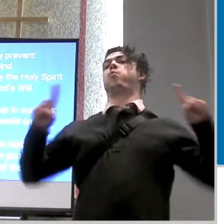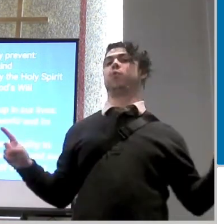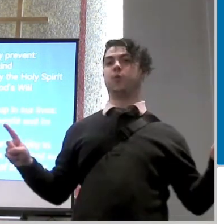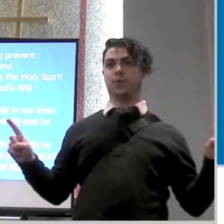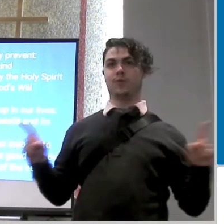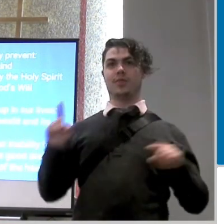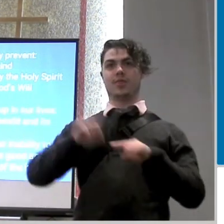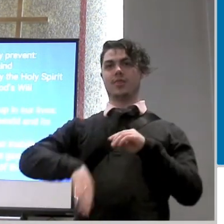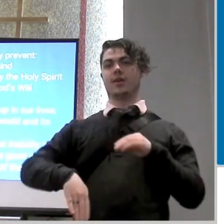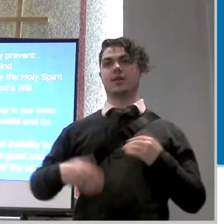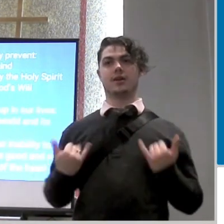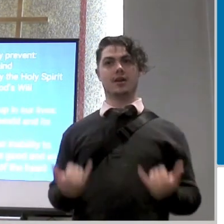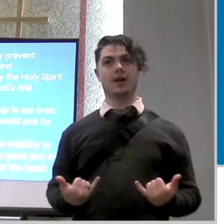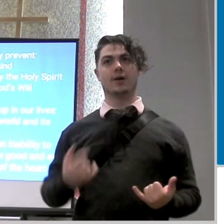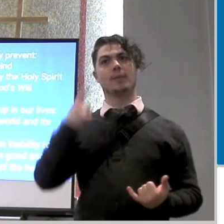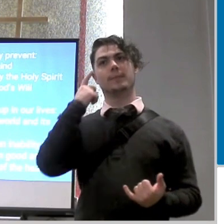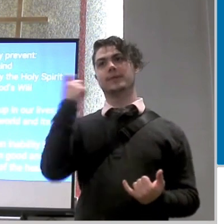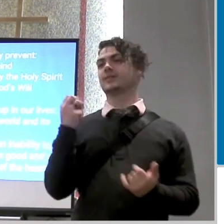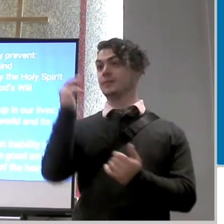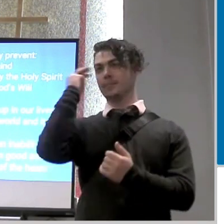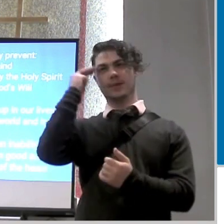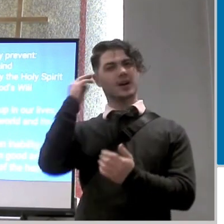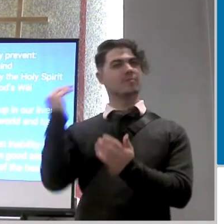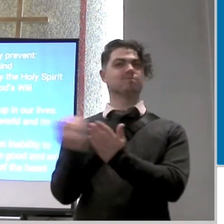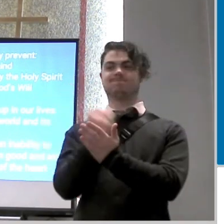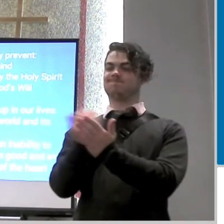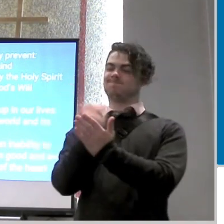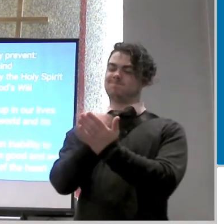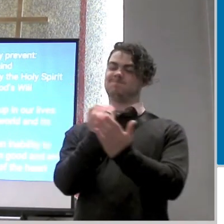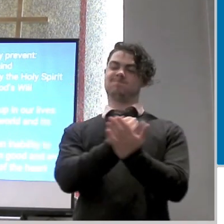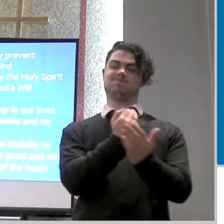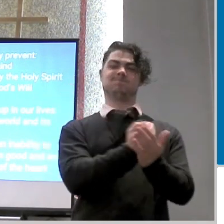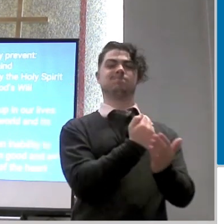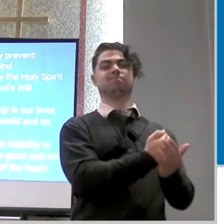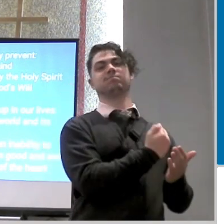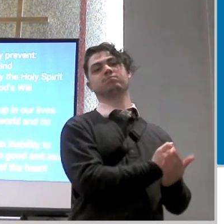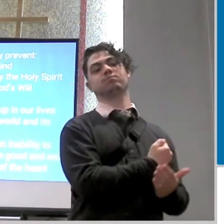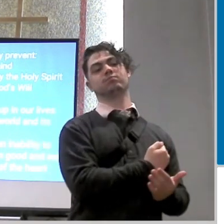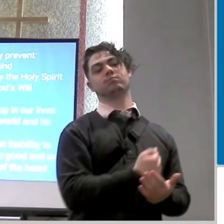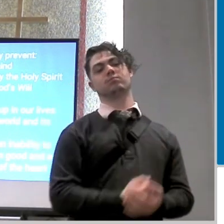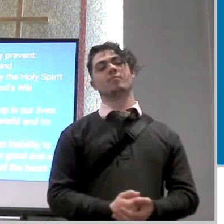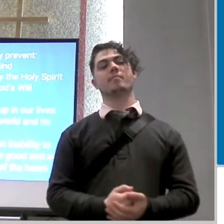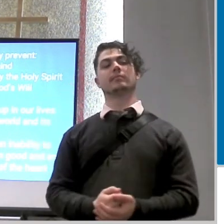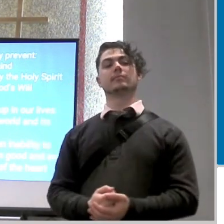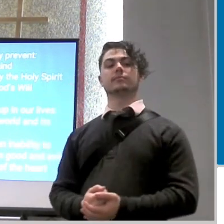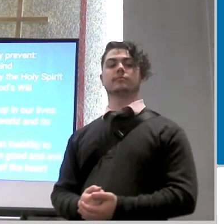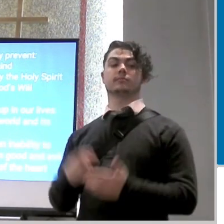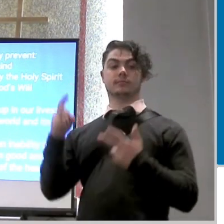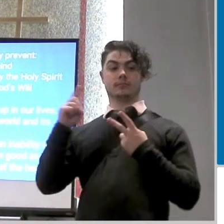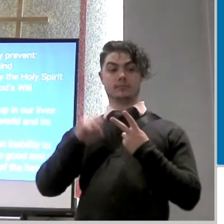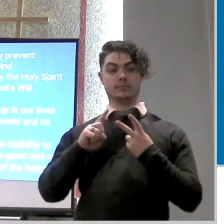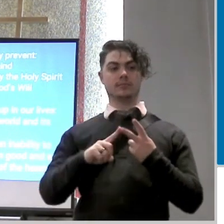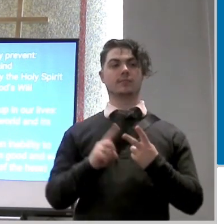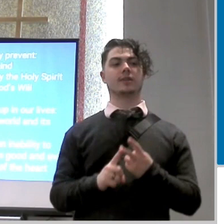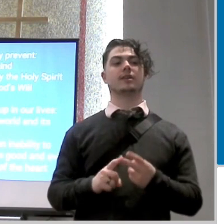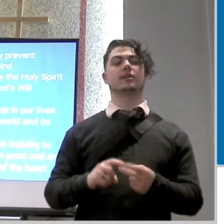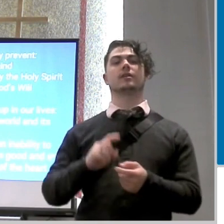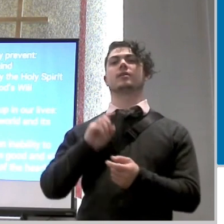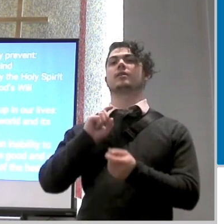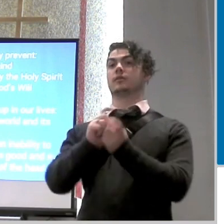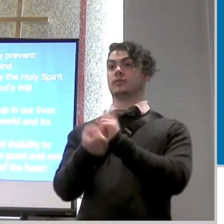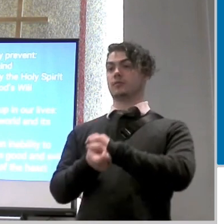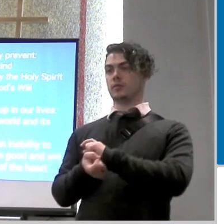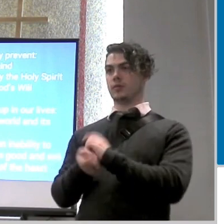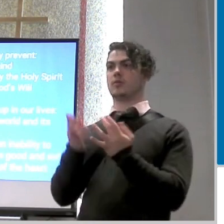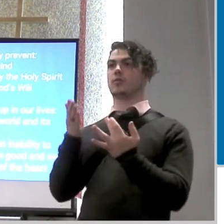the mind has constantly been renewed up to this point we should see transformation of the holy spirit right once again